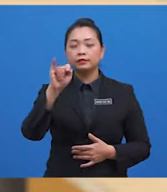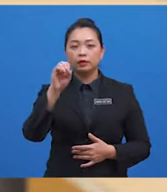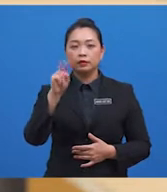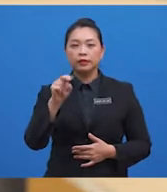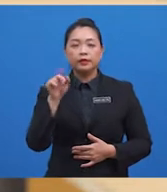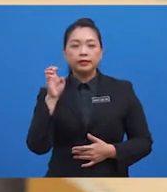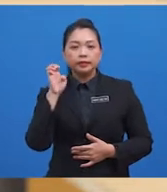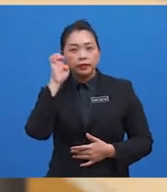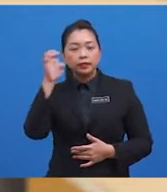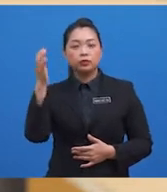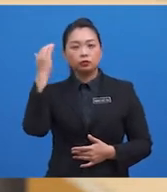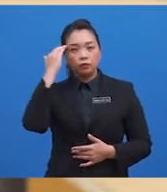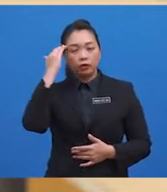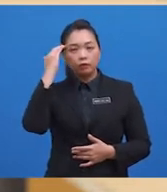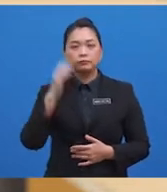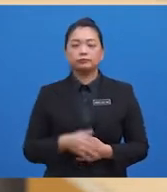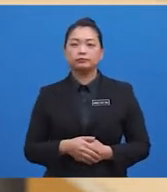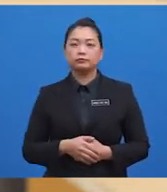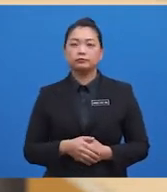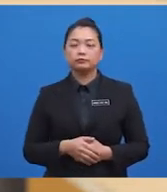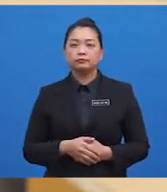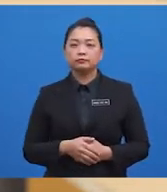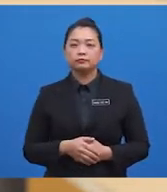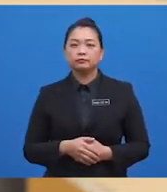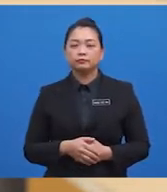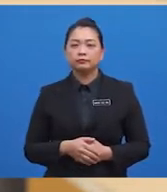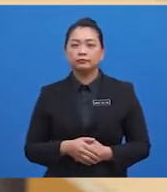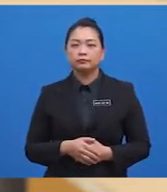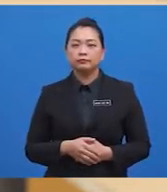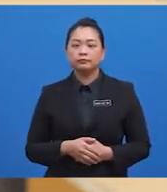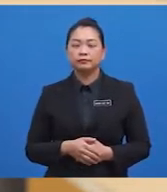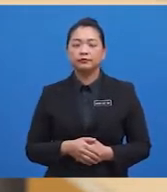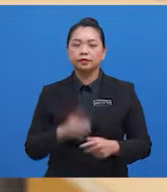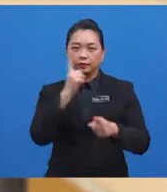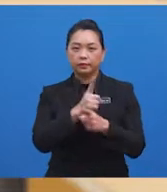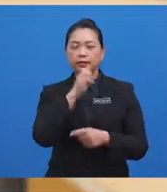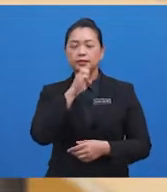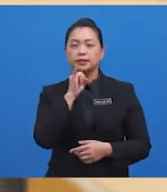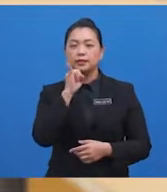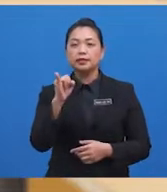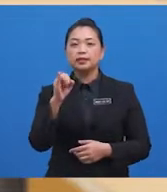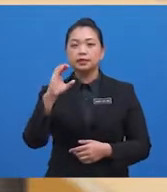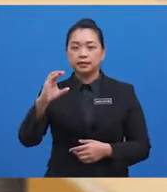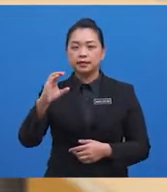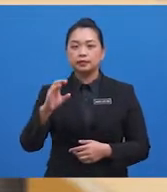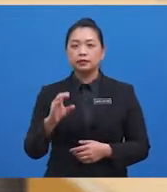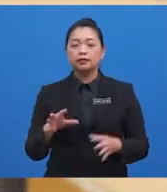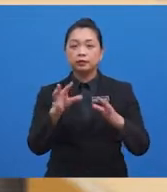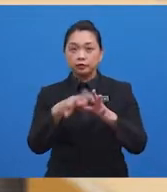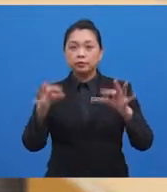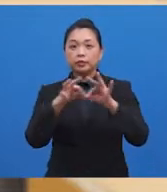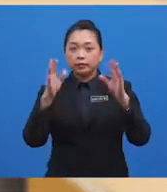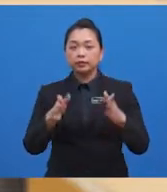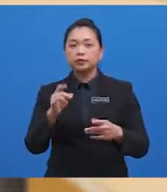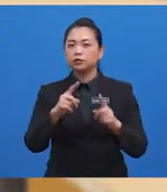as he thought he could evade the authorities? The correct answer is C, because the narrator was too